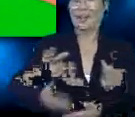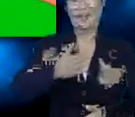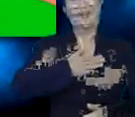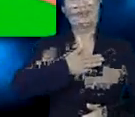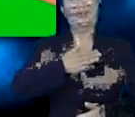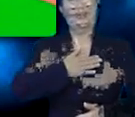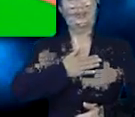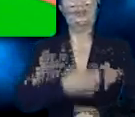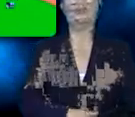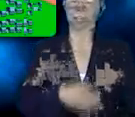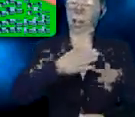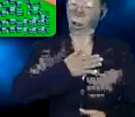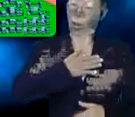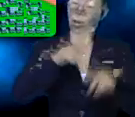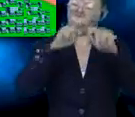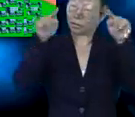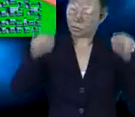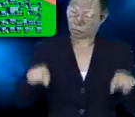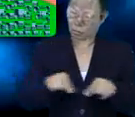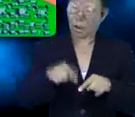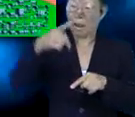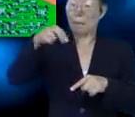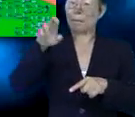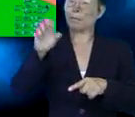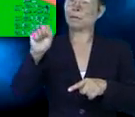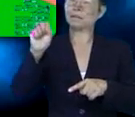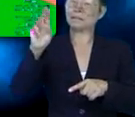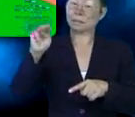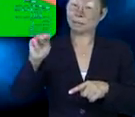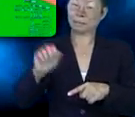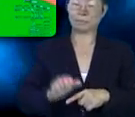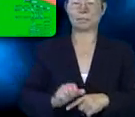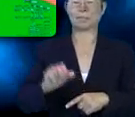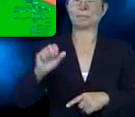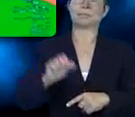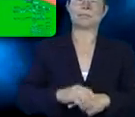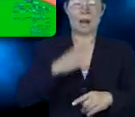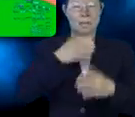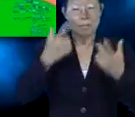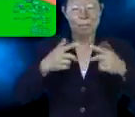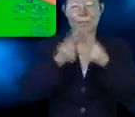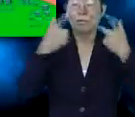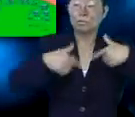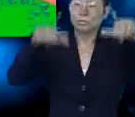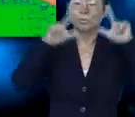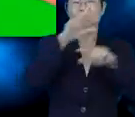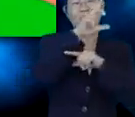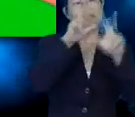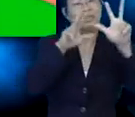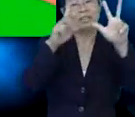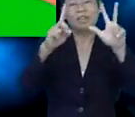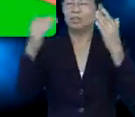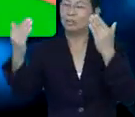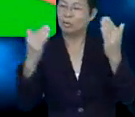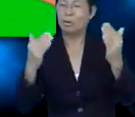Hey, let me introduce myself. I'm a square prism. I think I'm the most